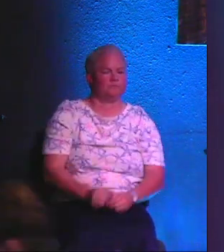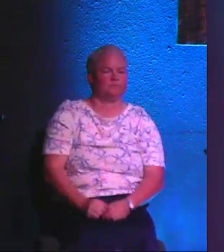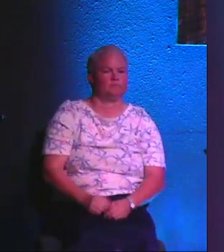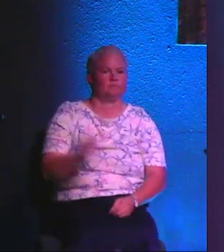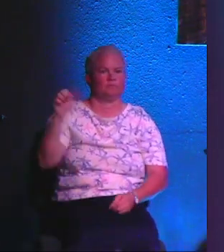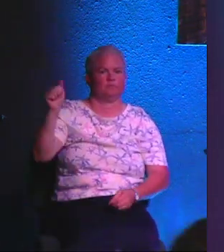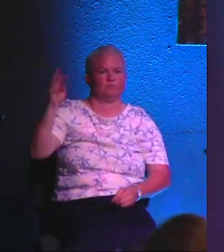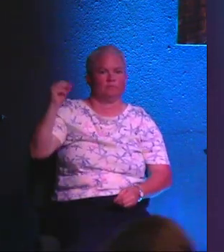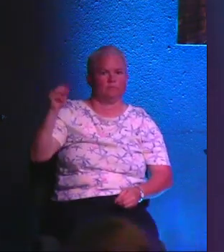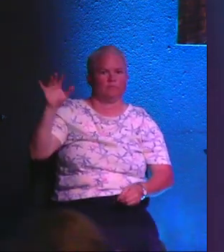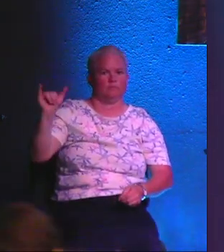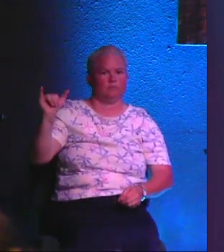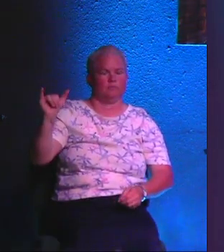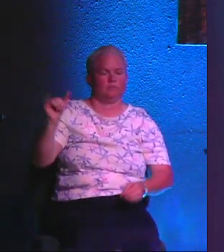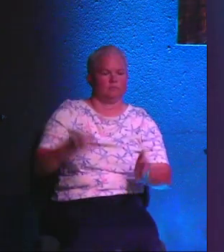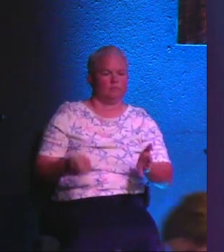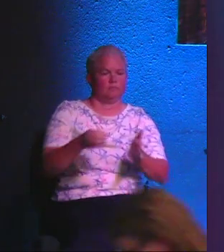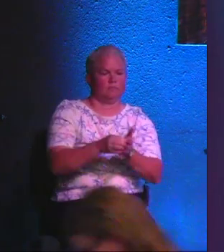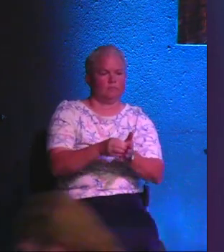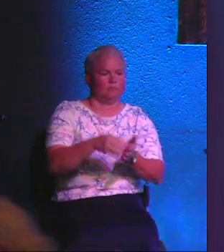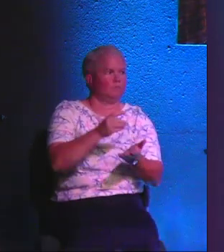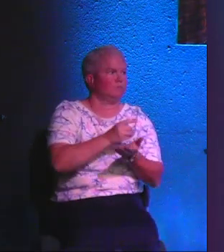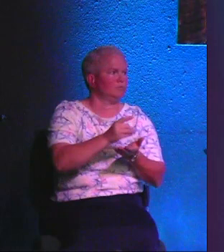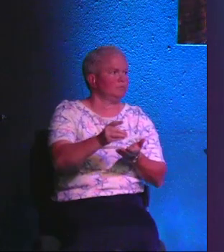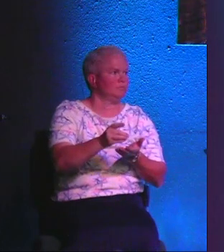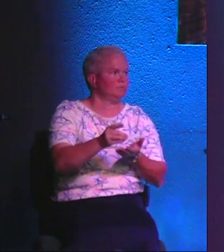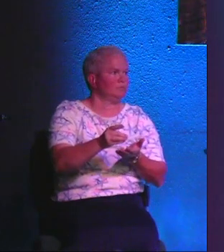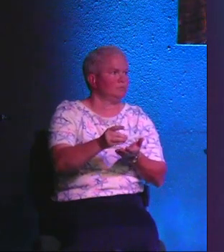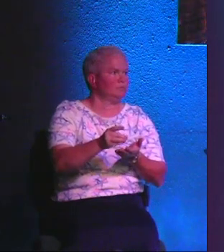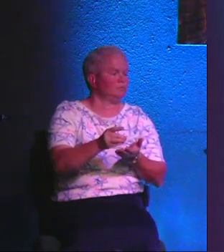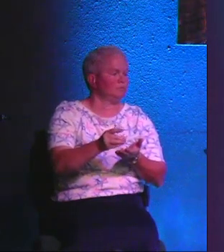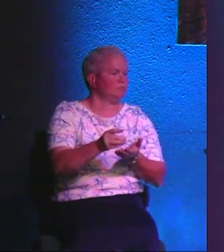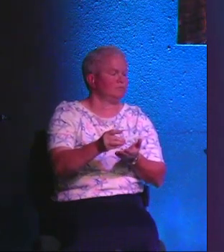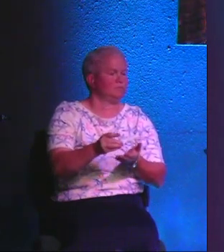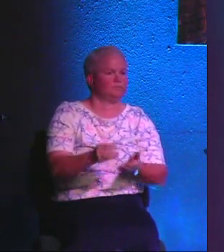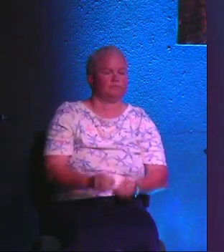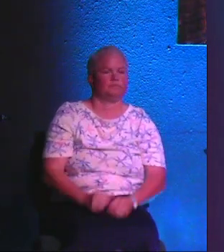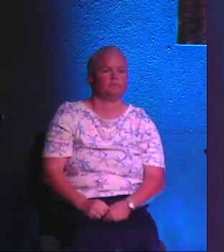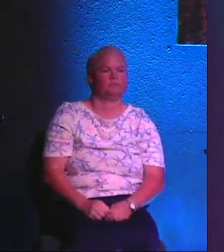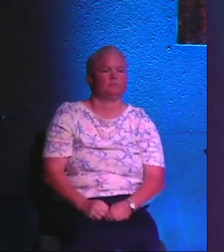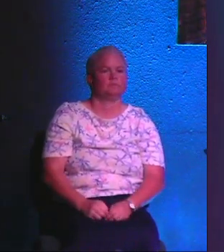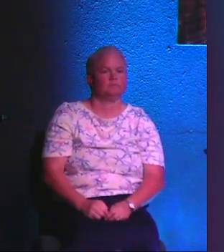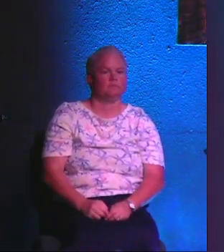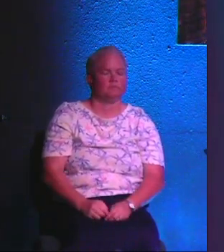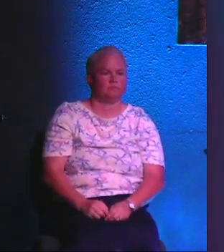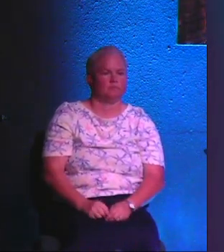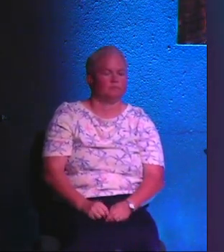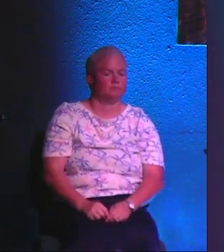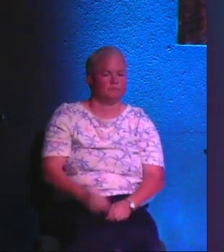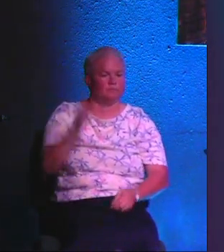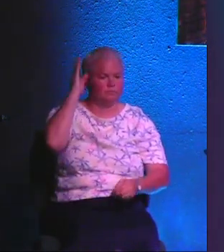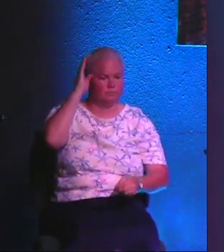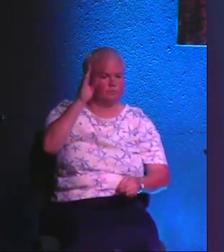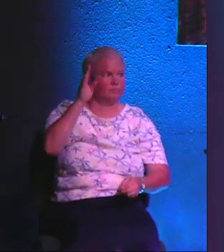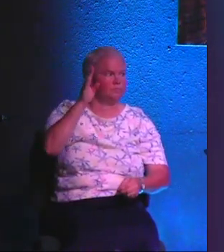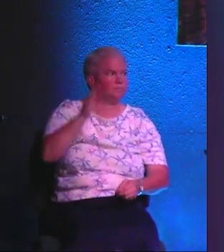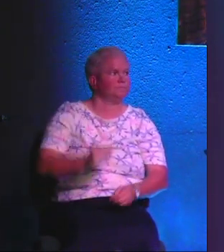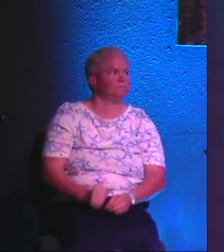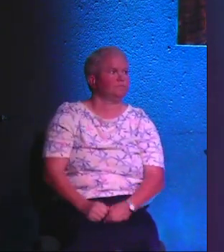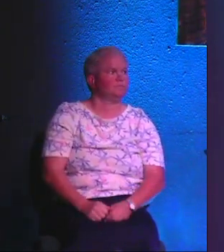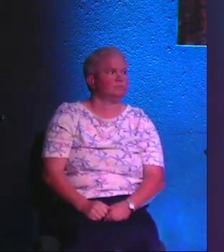get it down with Amy again this week. Hopefully it will be awesome. I think it will.